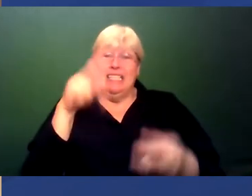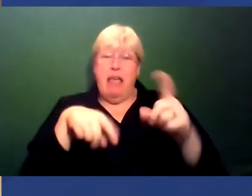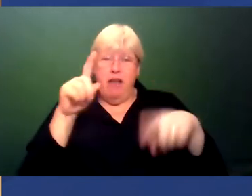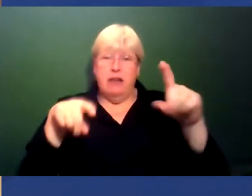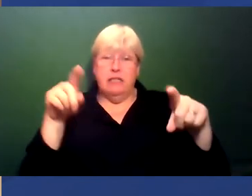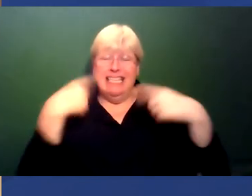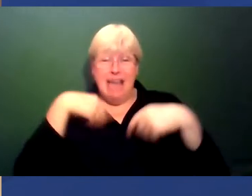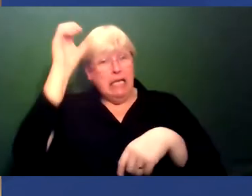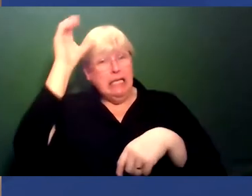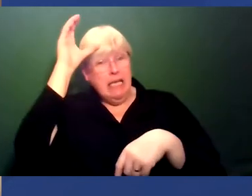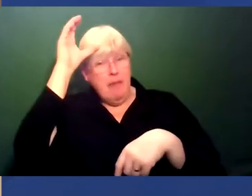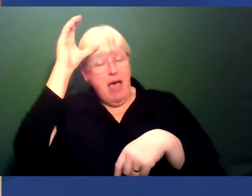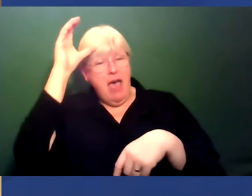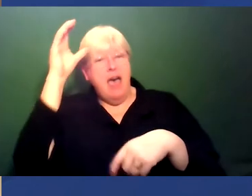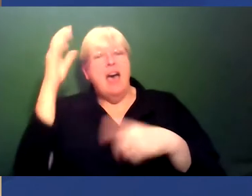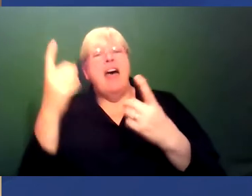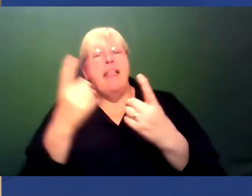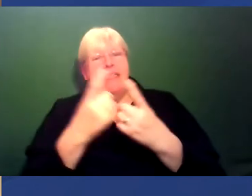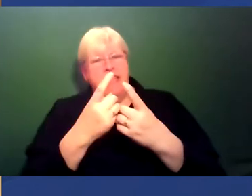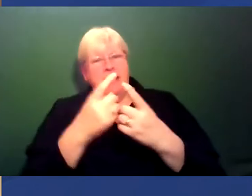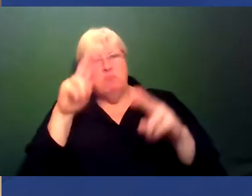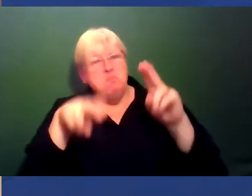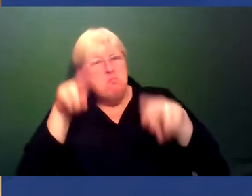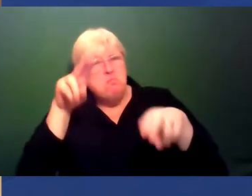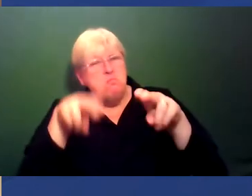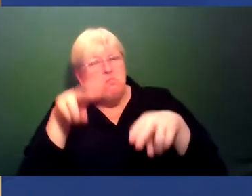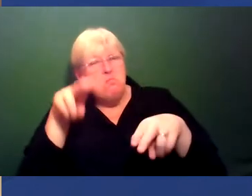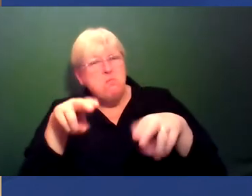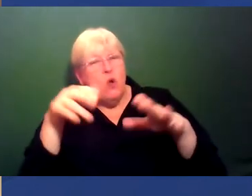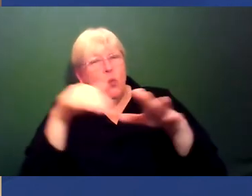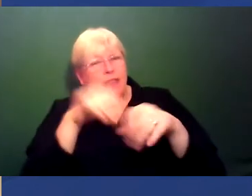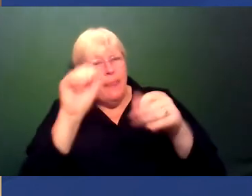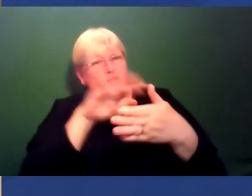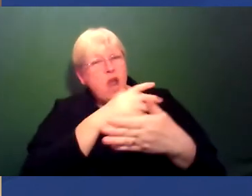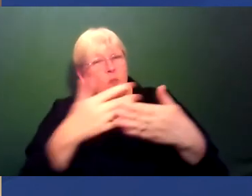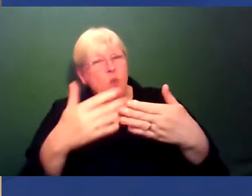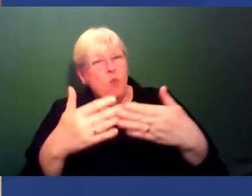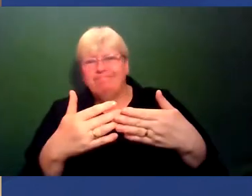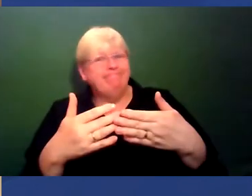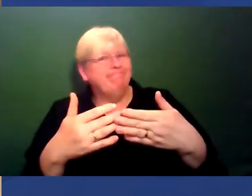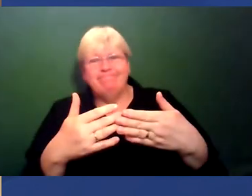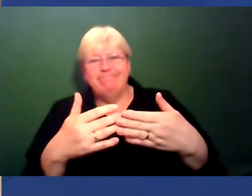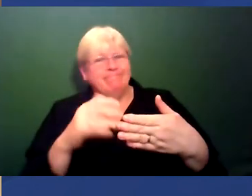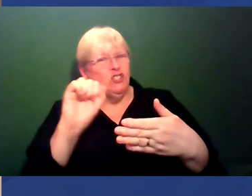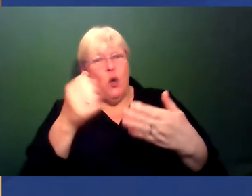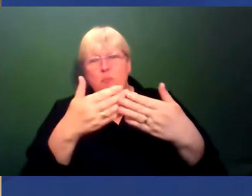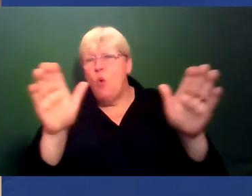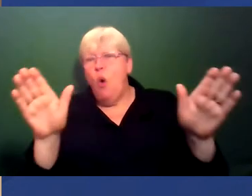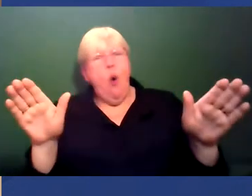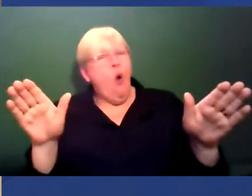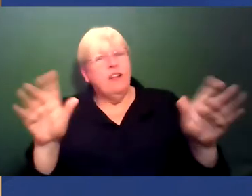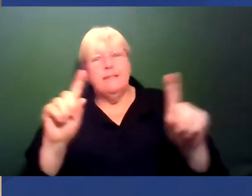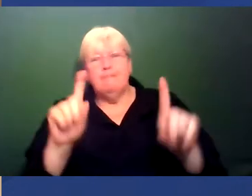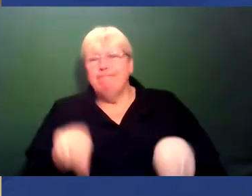the things people are being measured by in that meritocratic framework are not designed for the broader suite of things